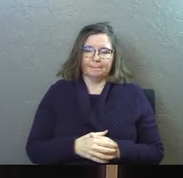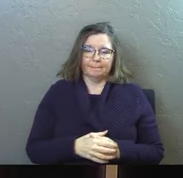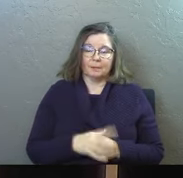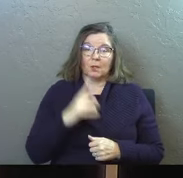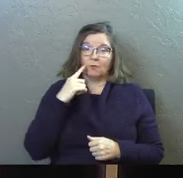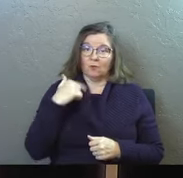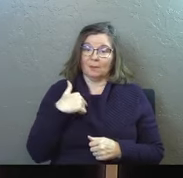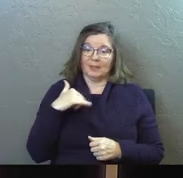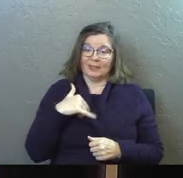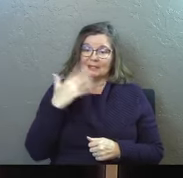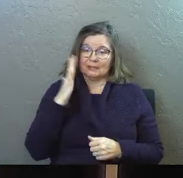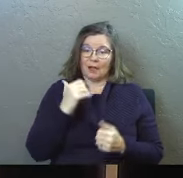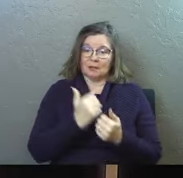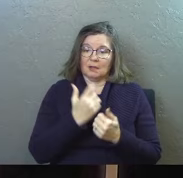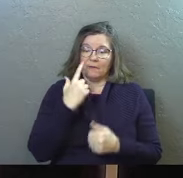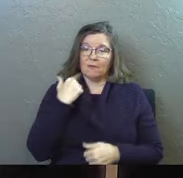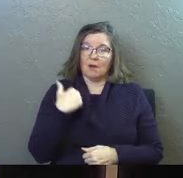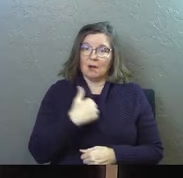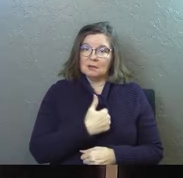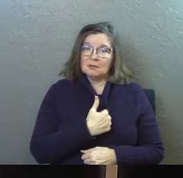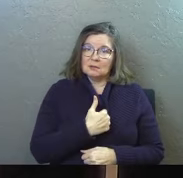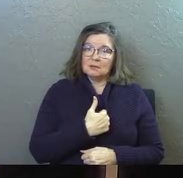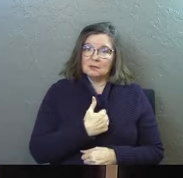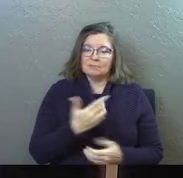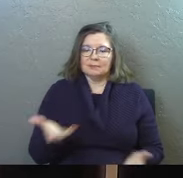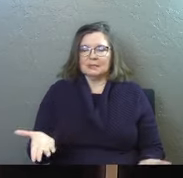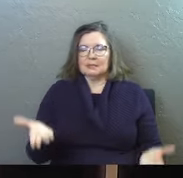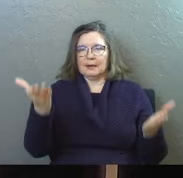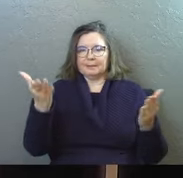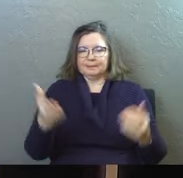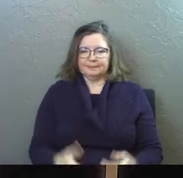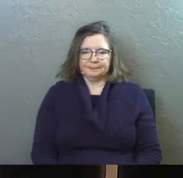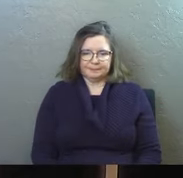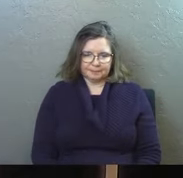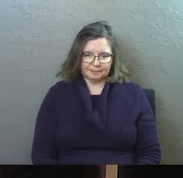to me this is God's love for us would you guys stand